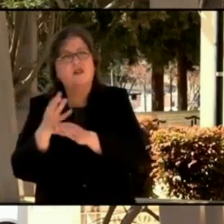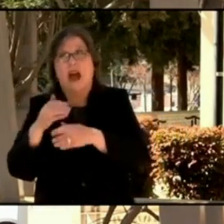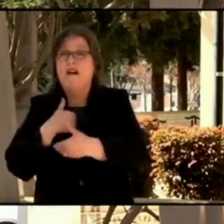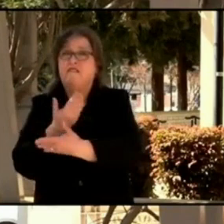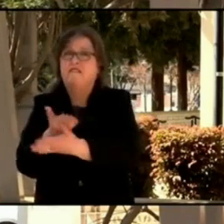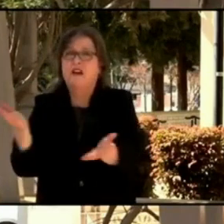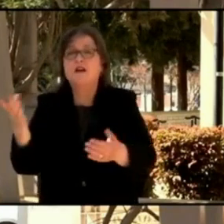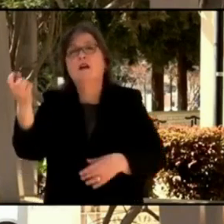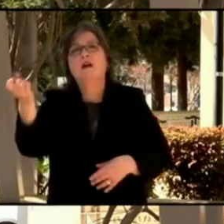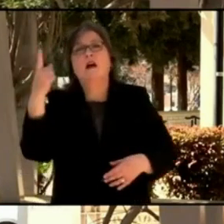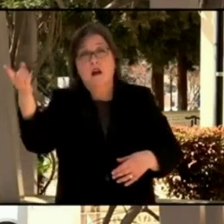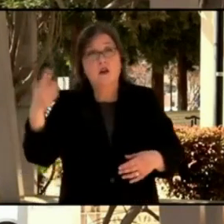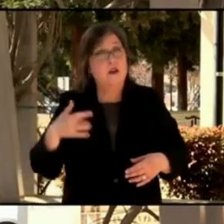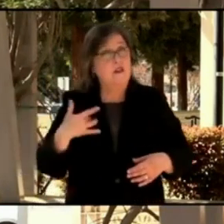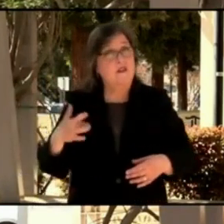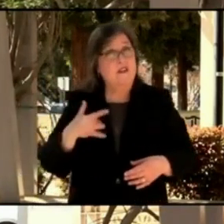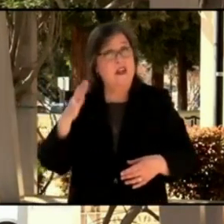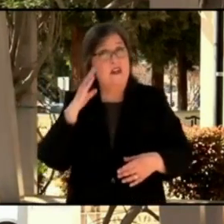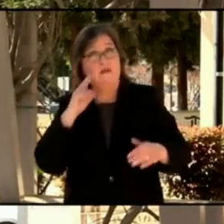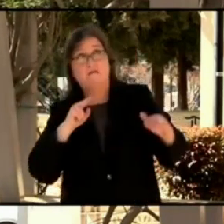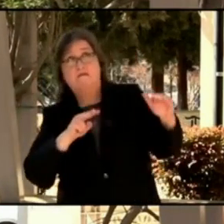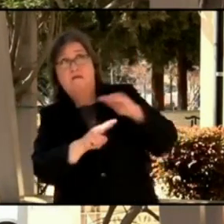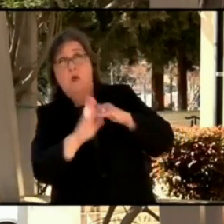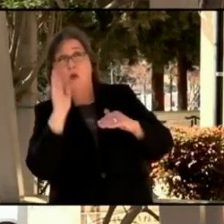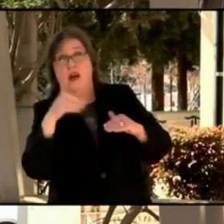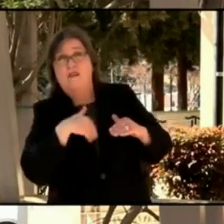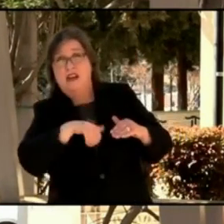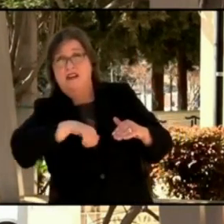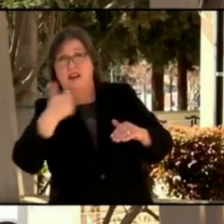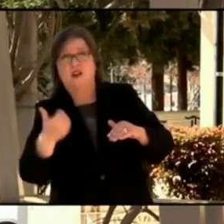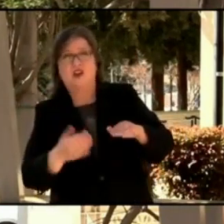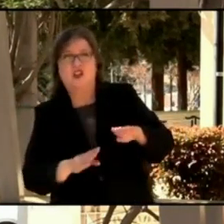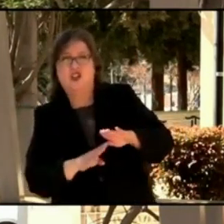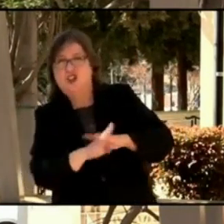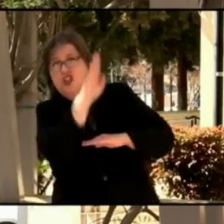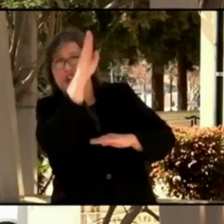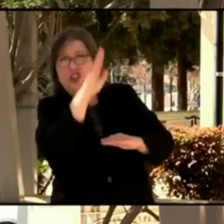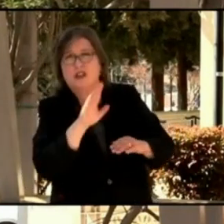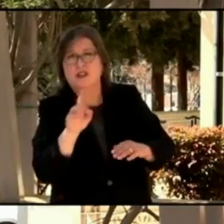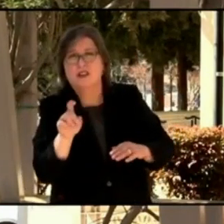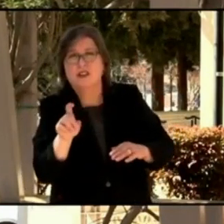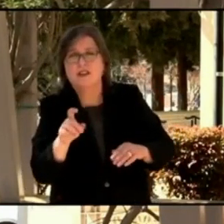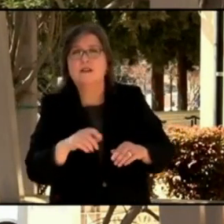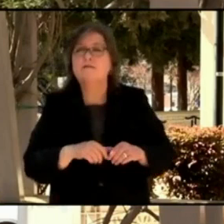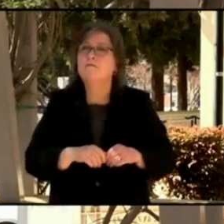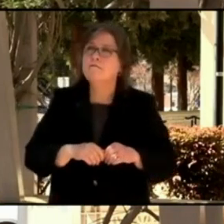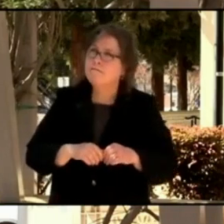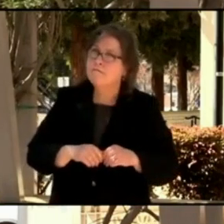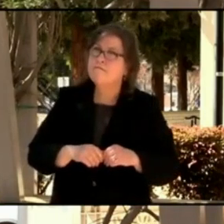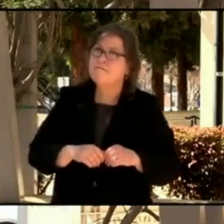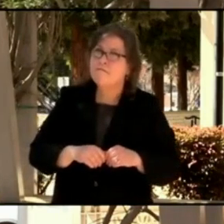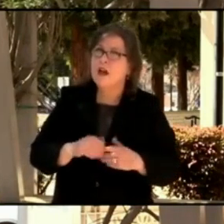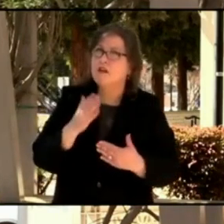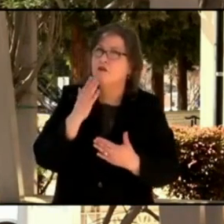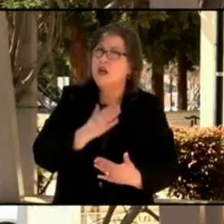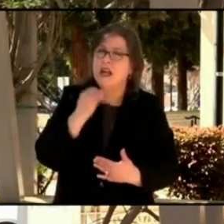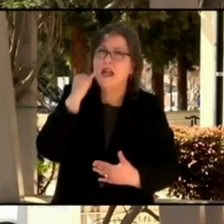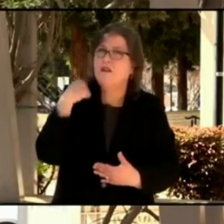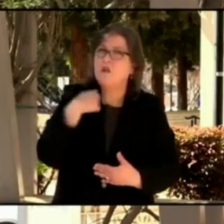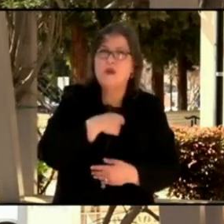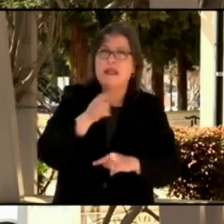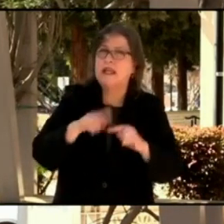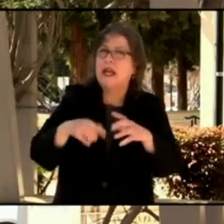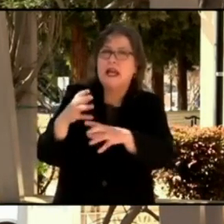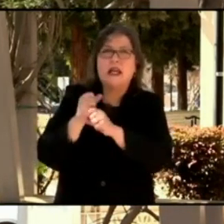The question is, do I anticipate there will be another surge? Unfortunately, if we can't get more vaccine